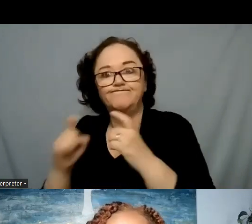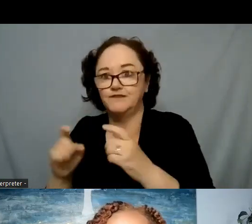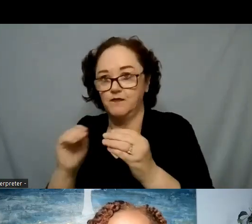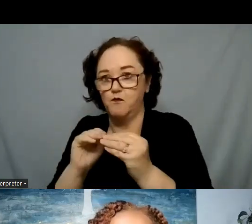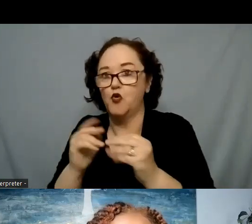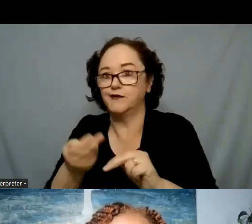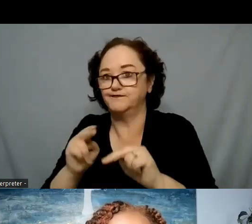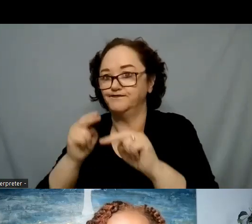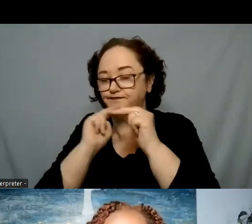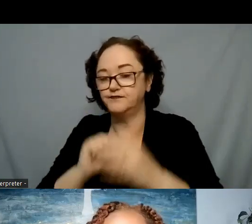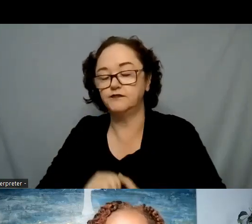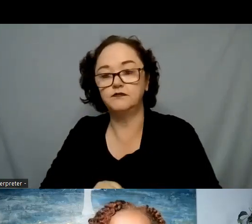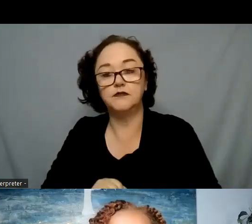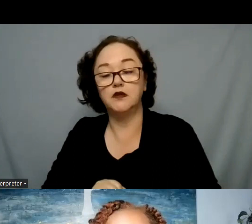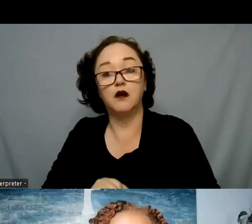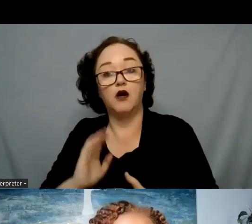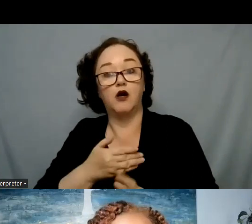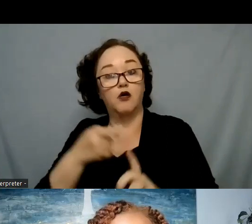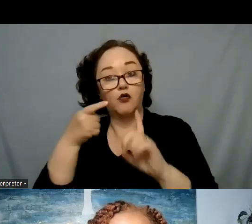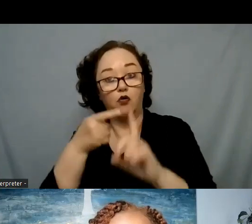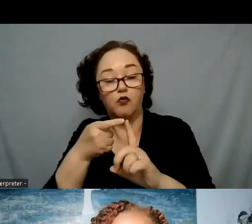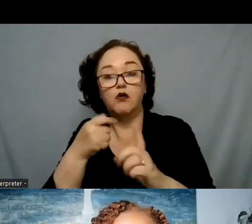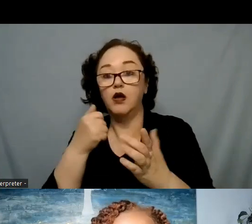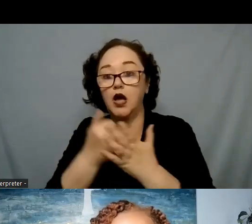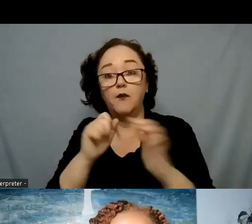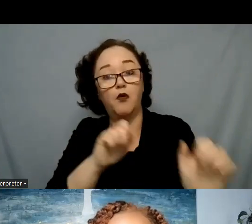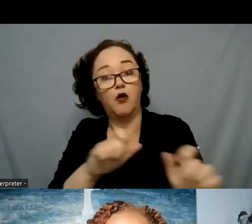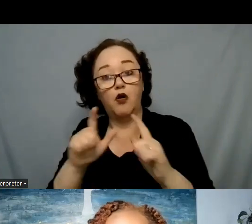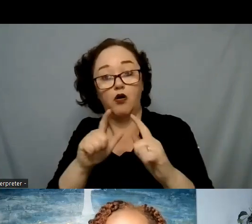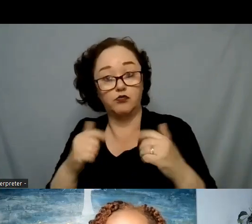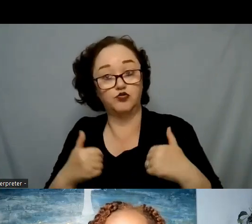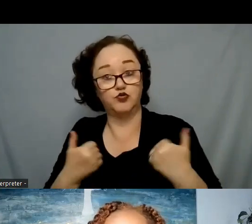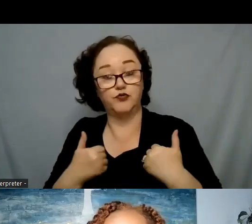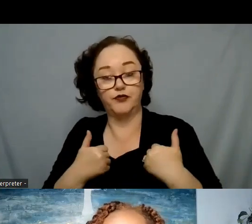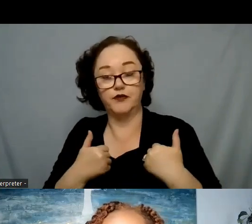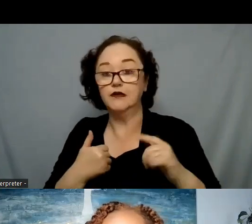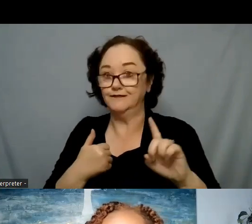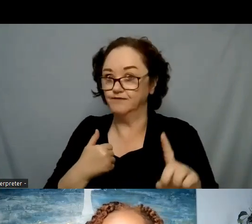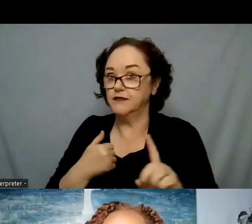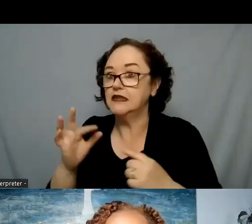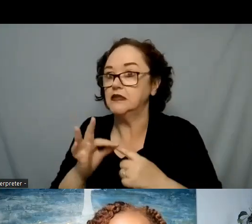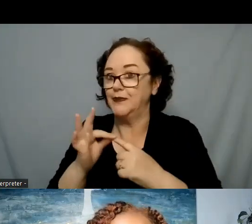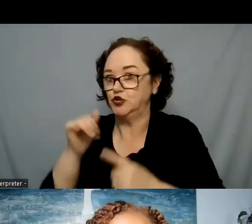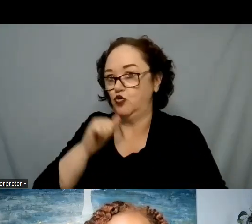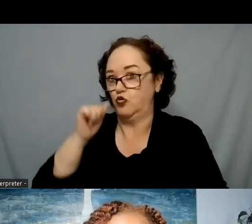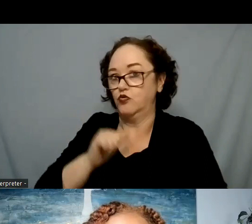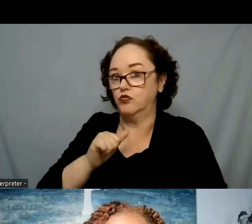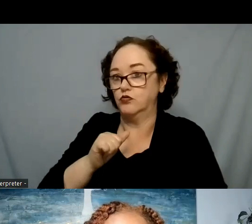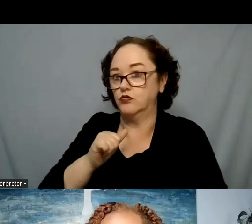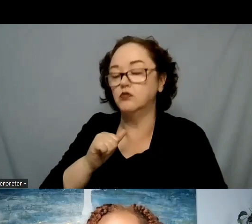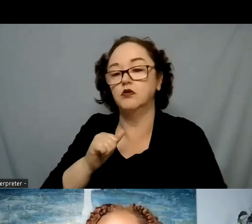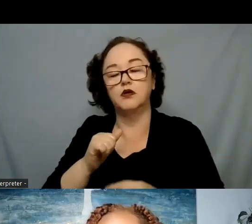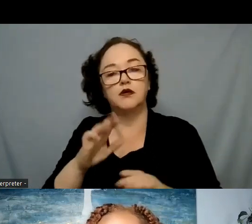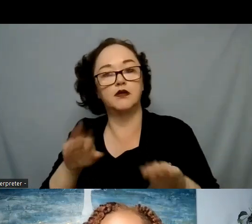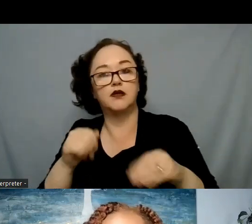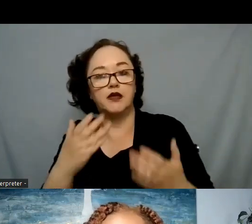help equip all youth but especially girls with the strategies and tools